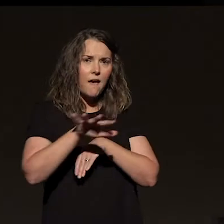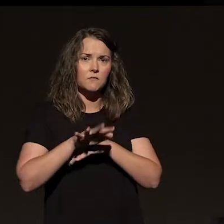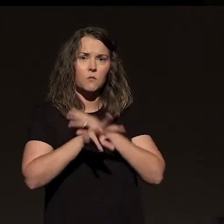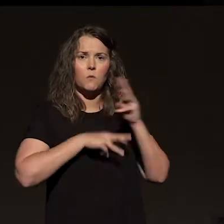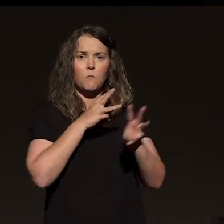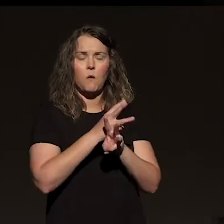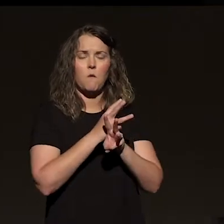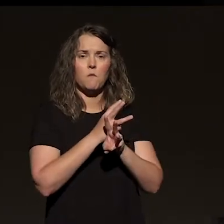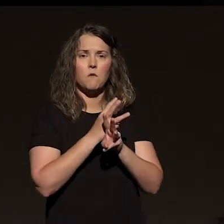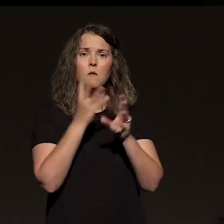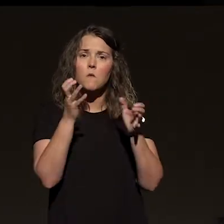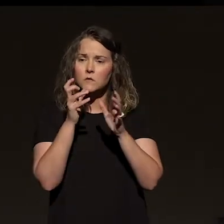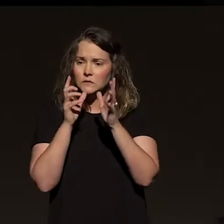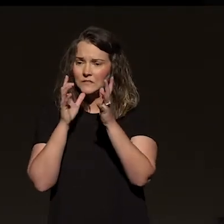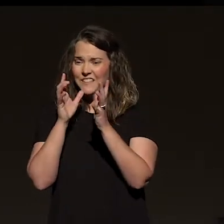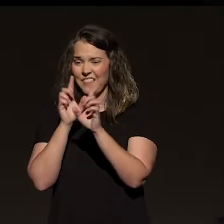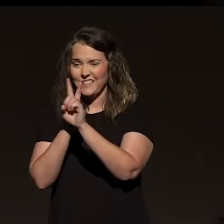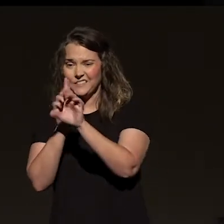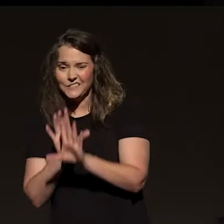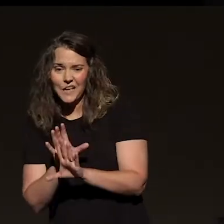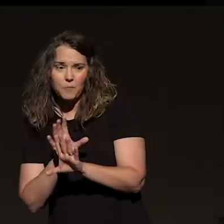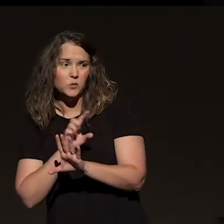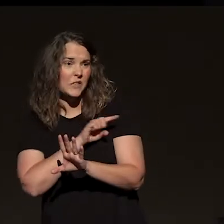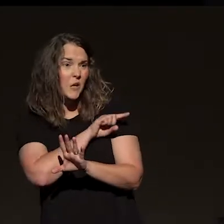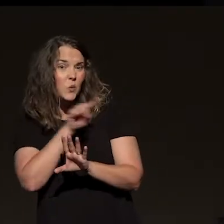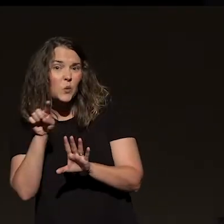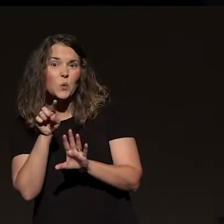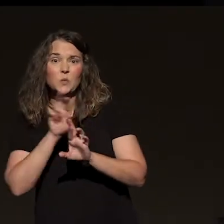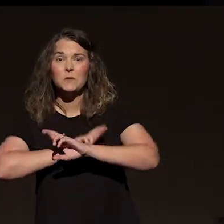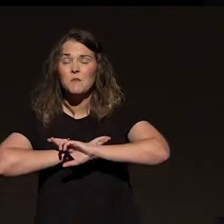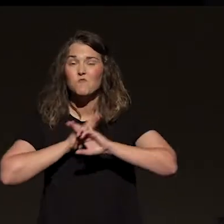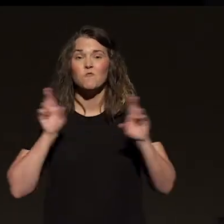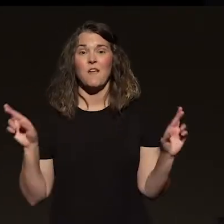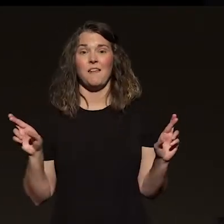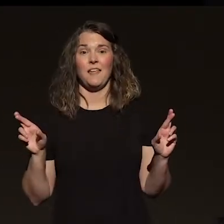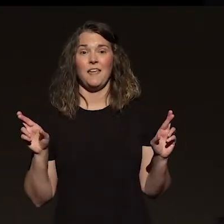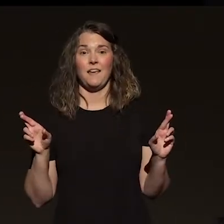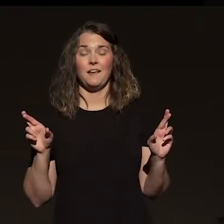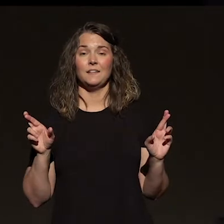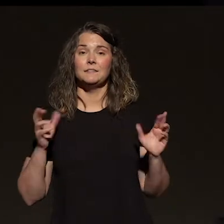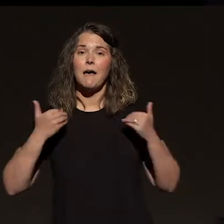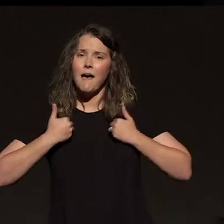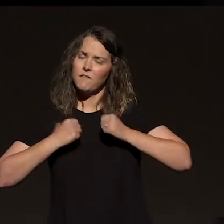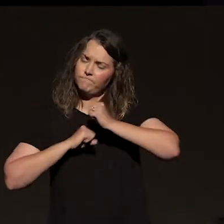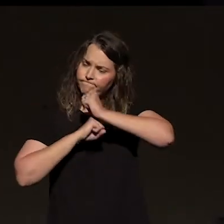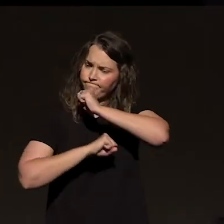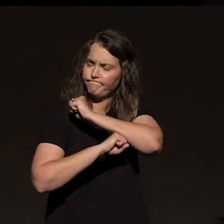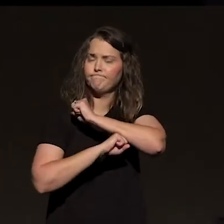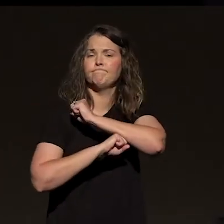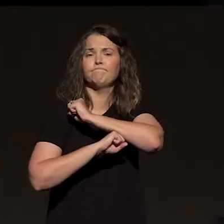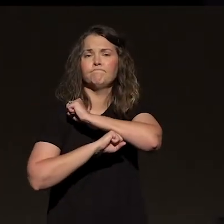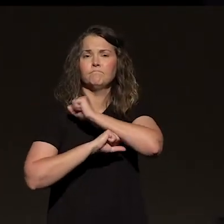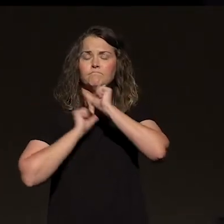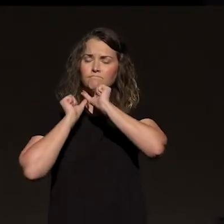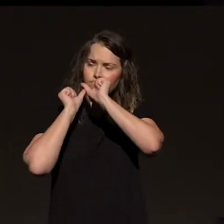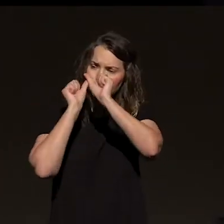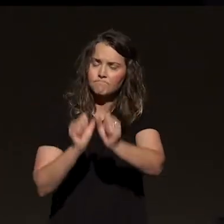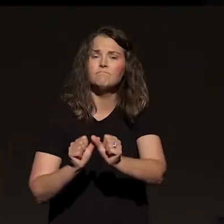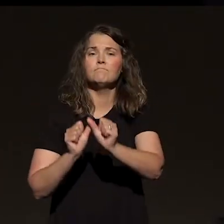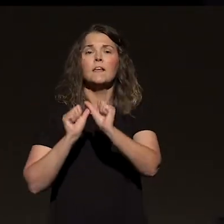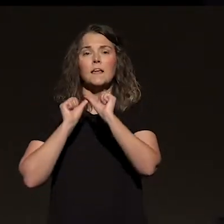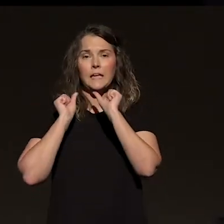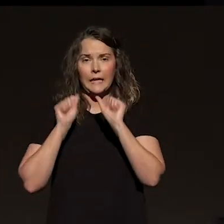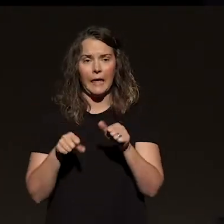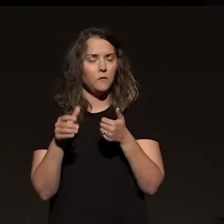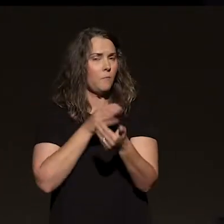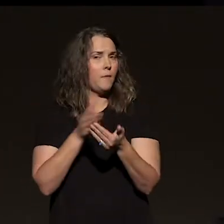his disciples and help you today to be ready for that storm, to build on a foundation that can weather no matter